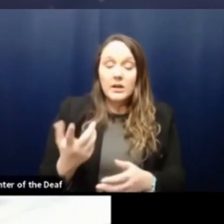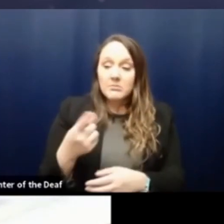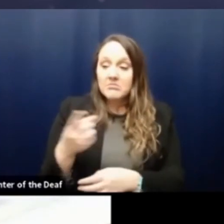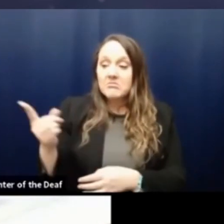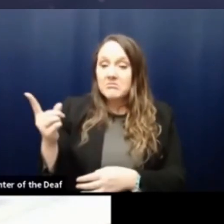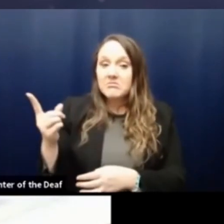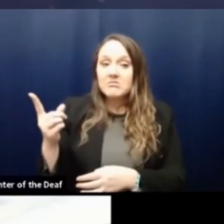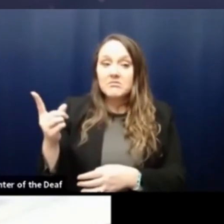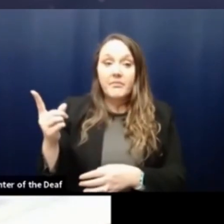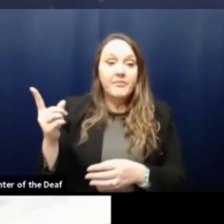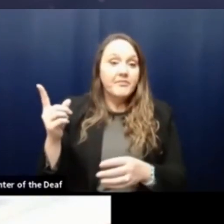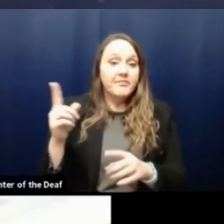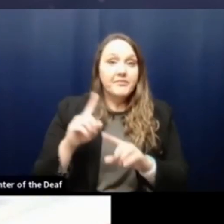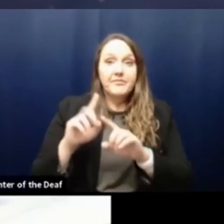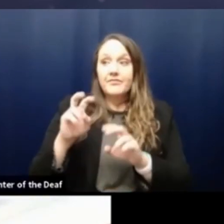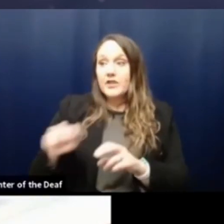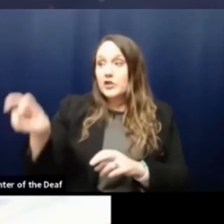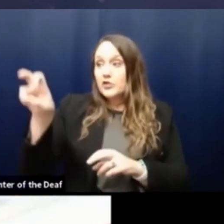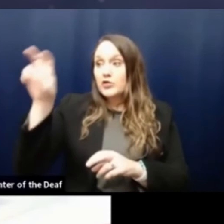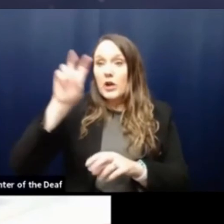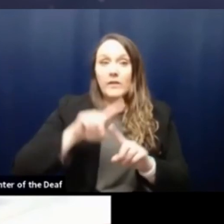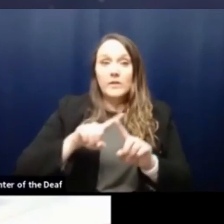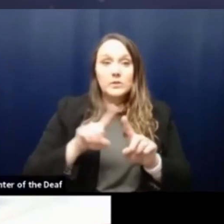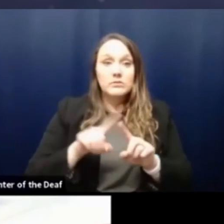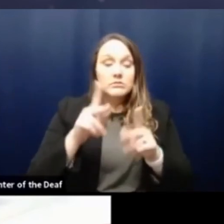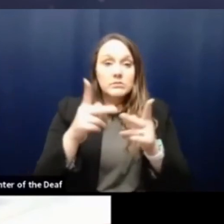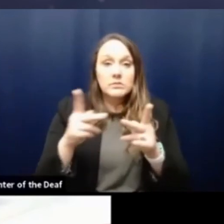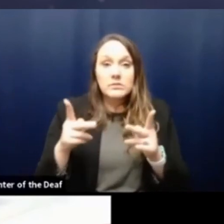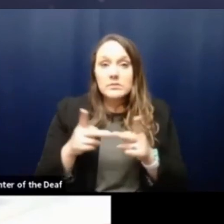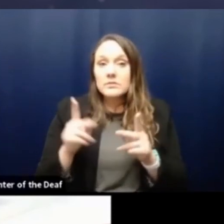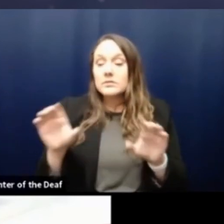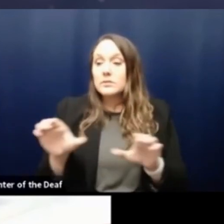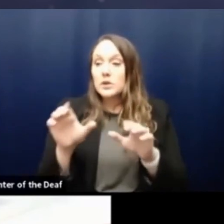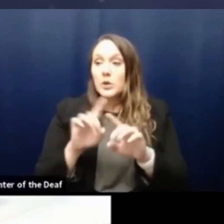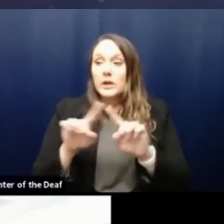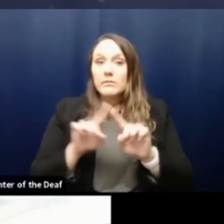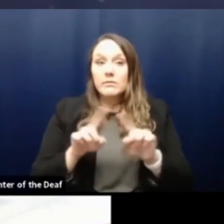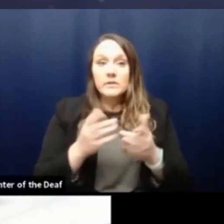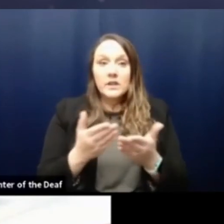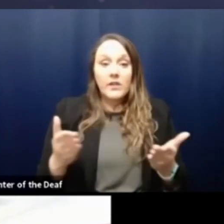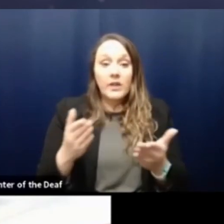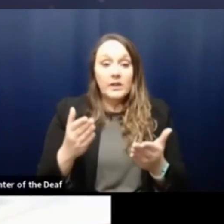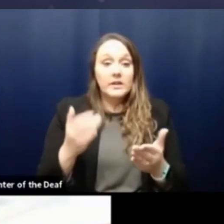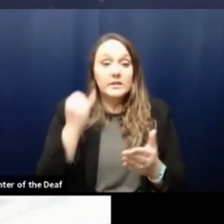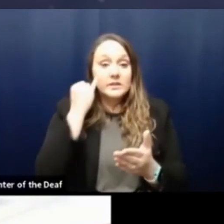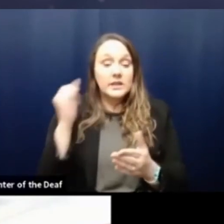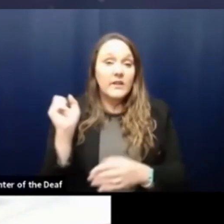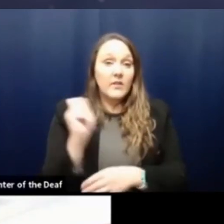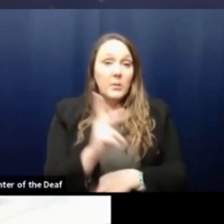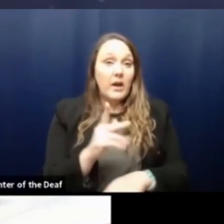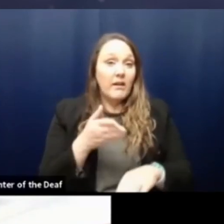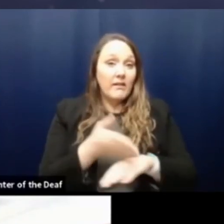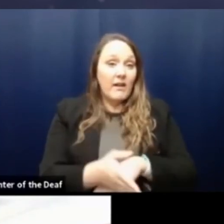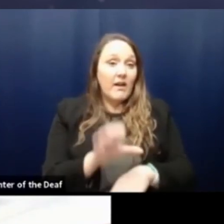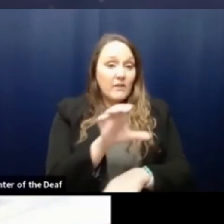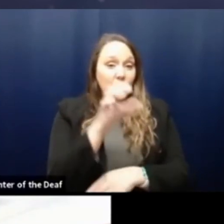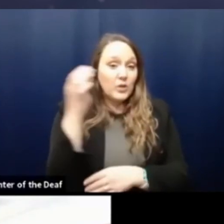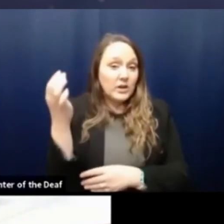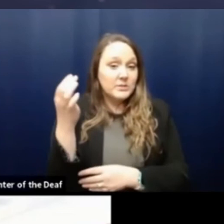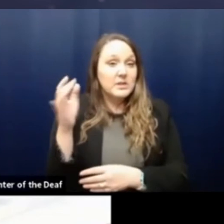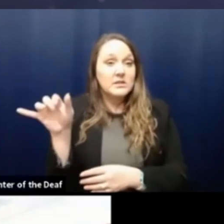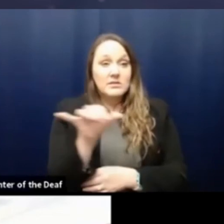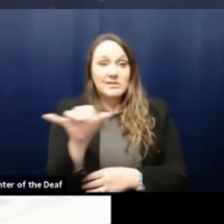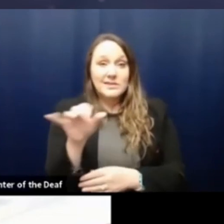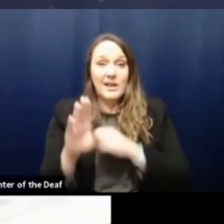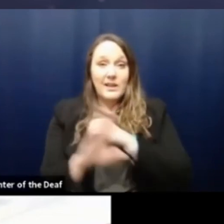been in various places doing various things. And if, if the return after Christmas is a repeat of the fall, we'll see an increase in cases among